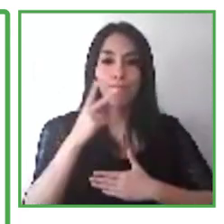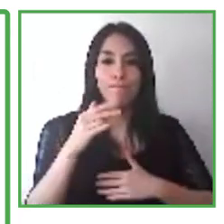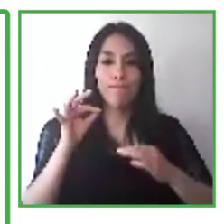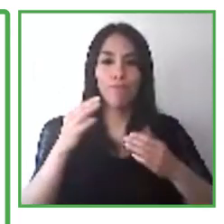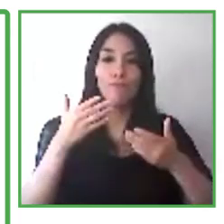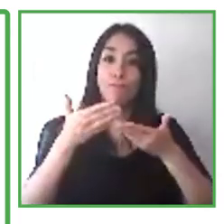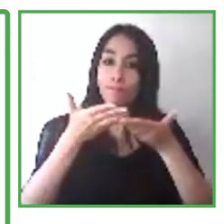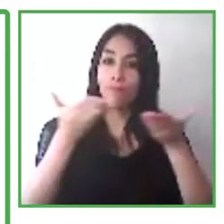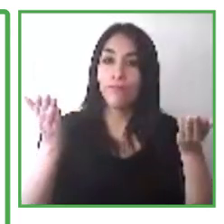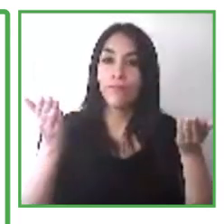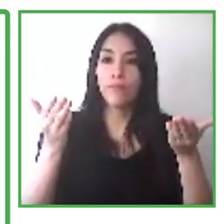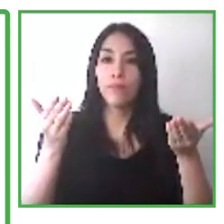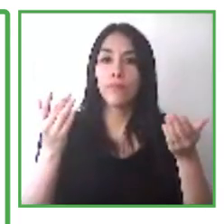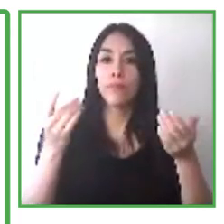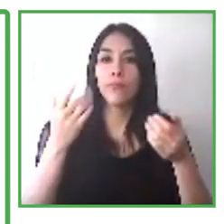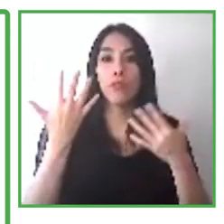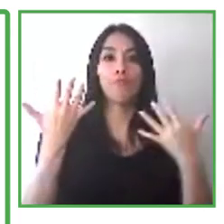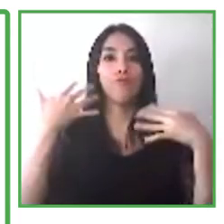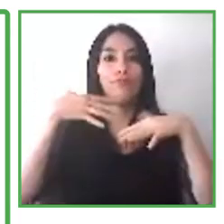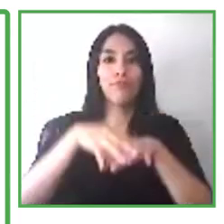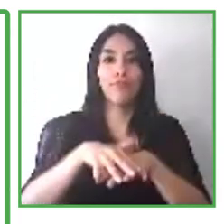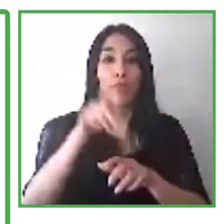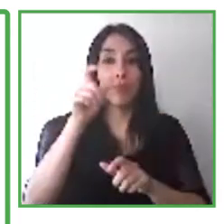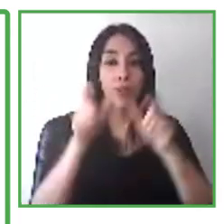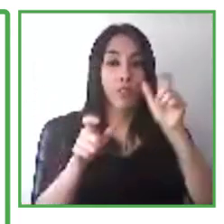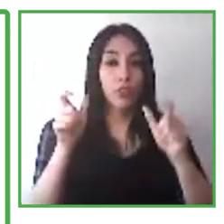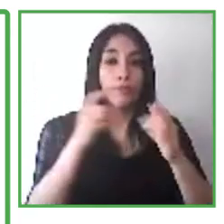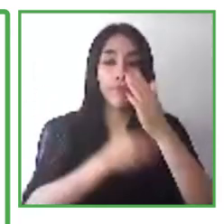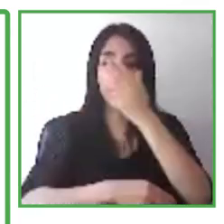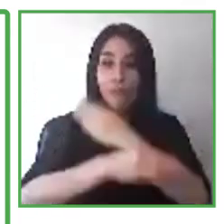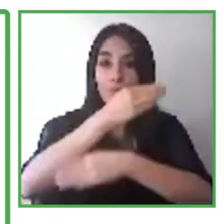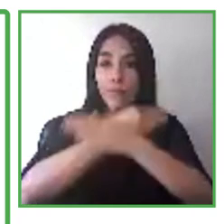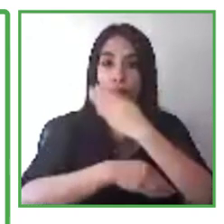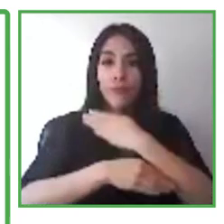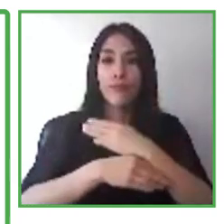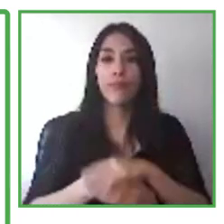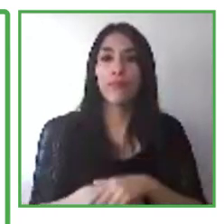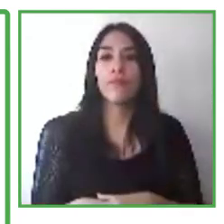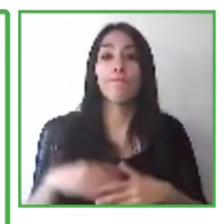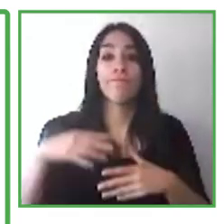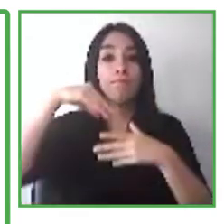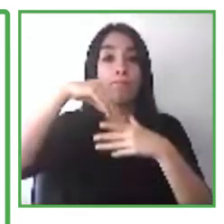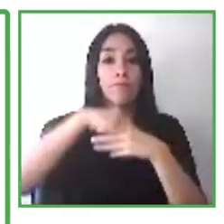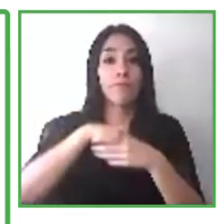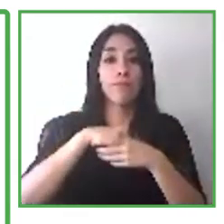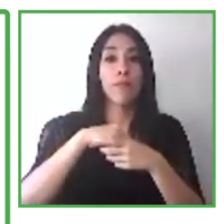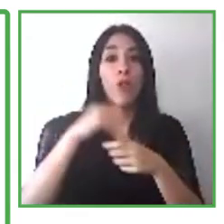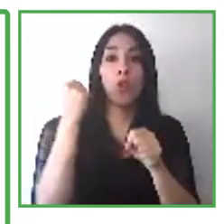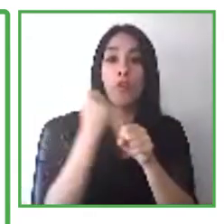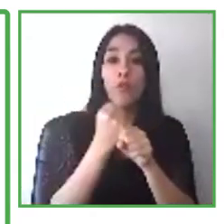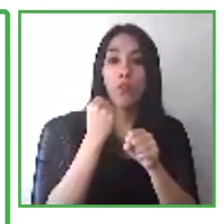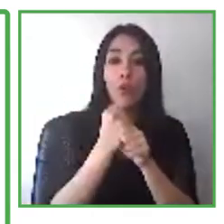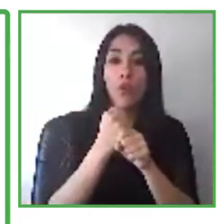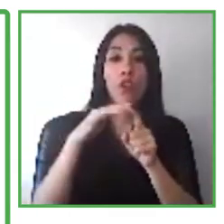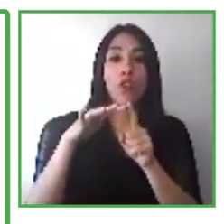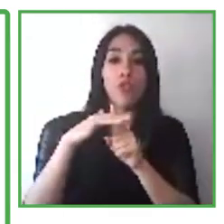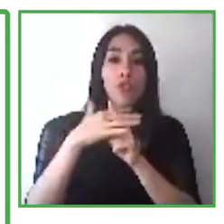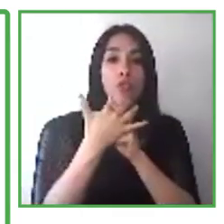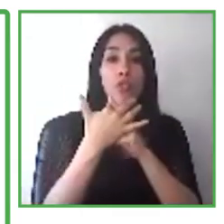workforce. One very important is ubiquitous natural nature of IT.